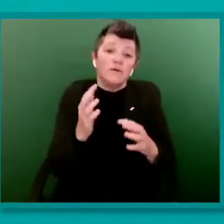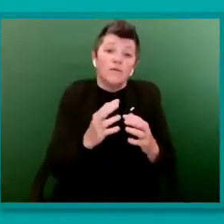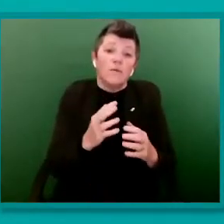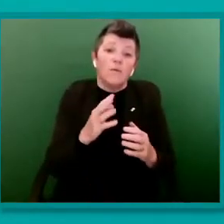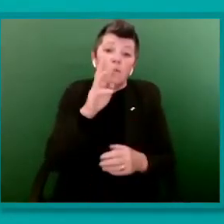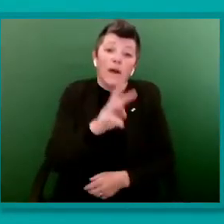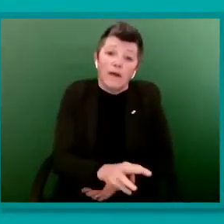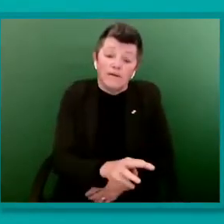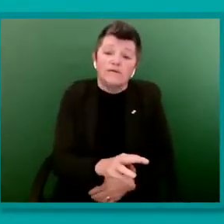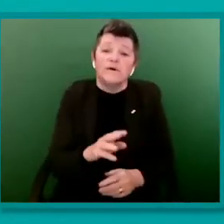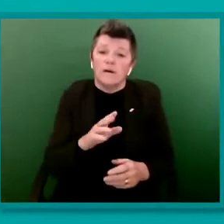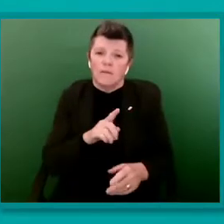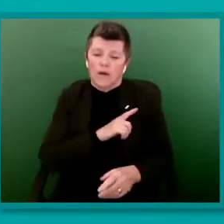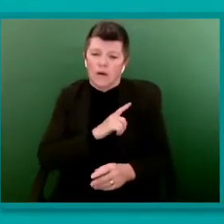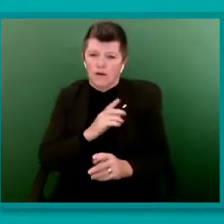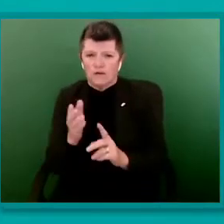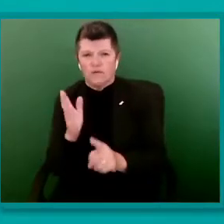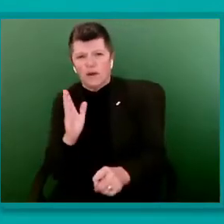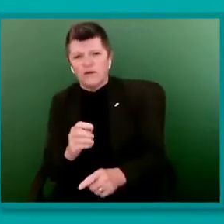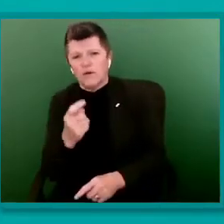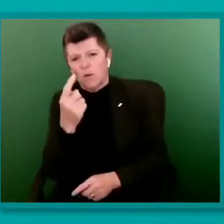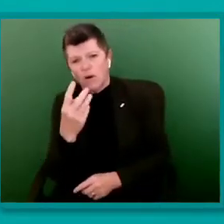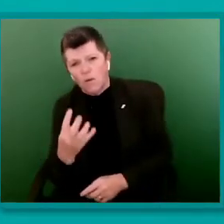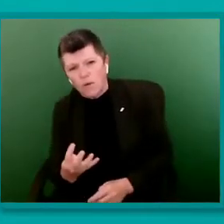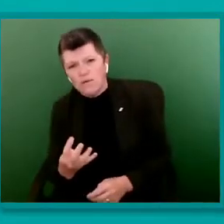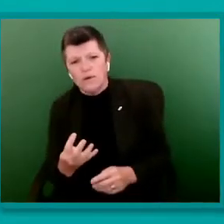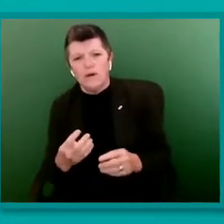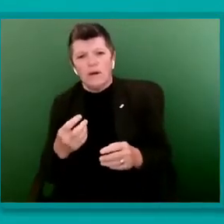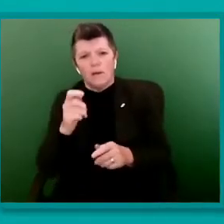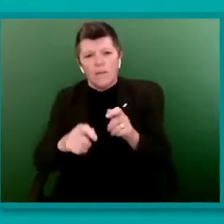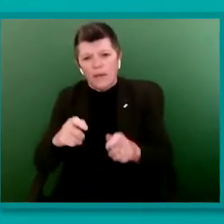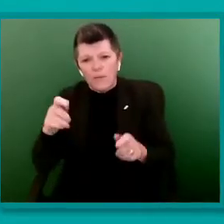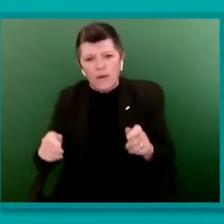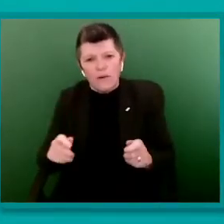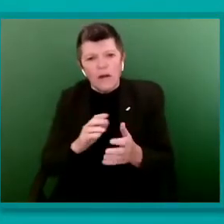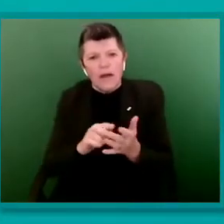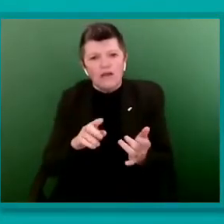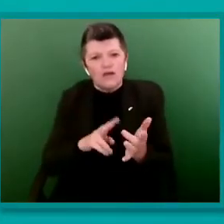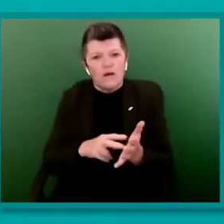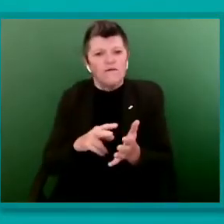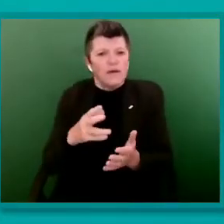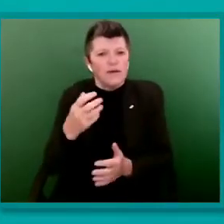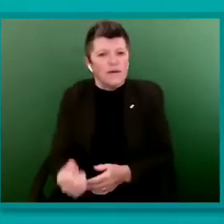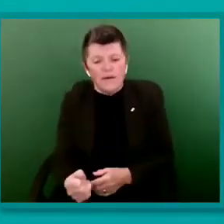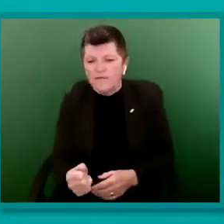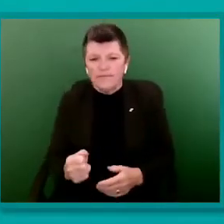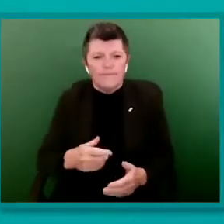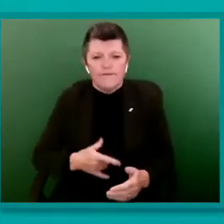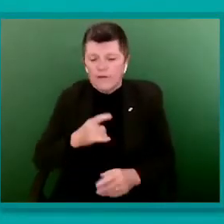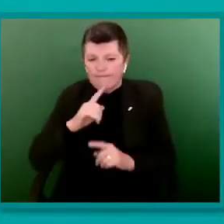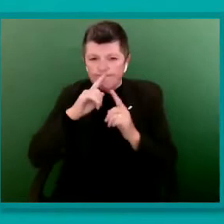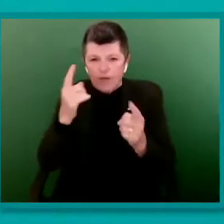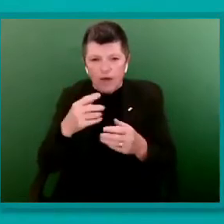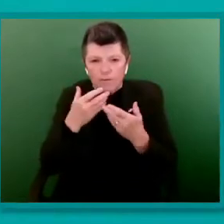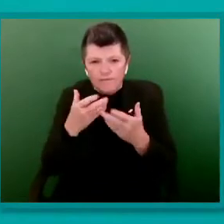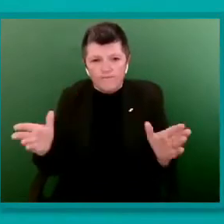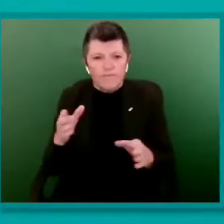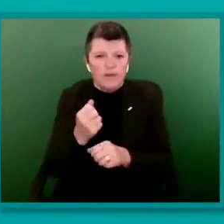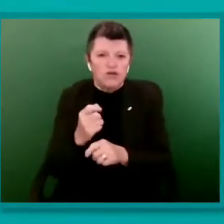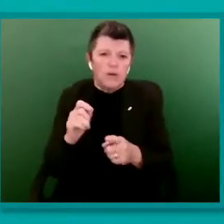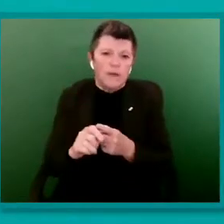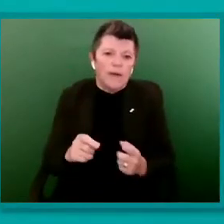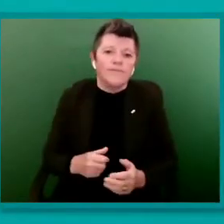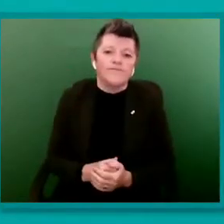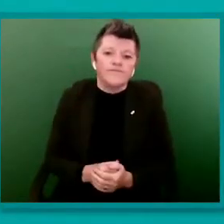HIV feel unable to speak to their GP about it. It's a Sin has also helped to broaden the debate about our international